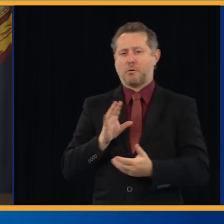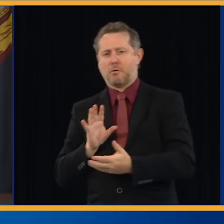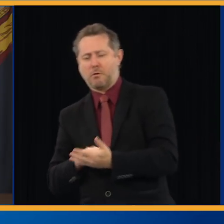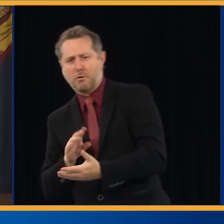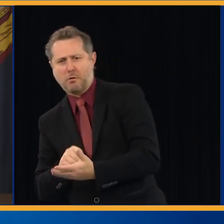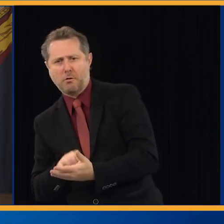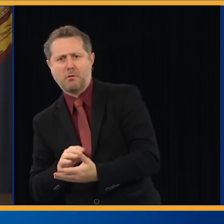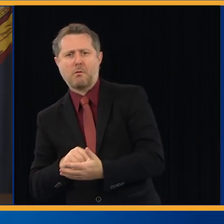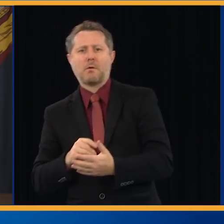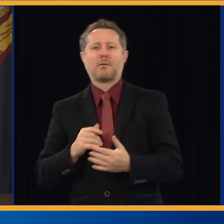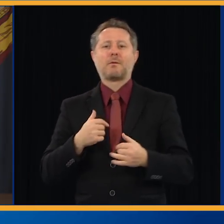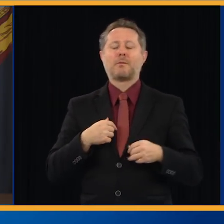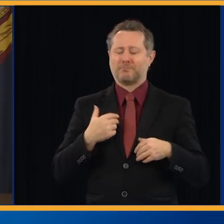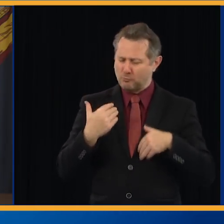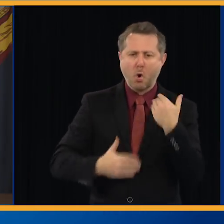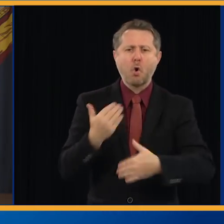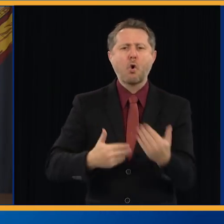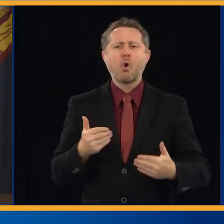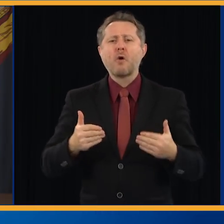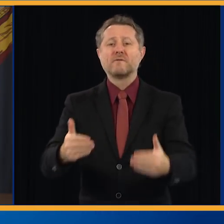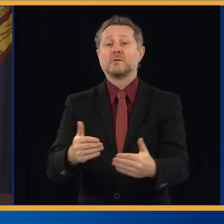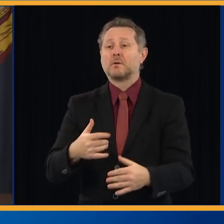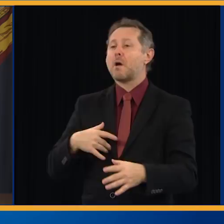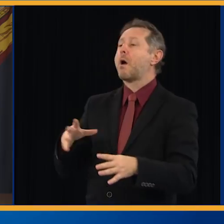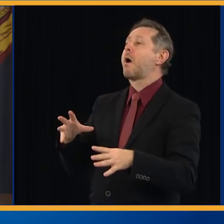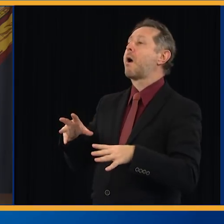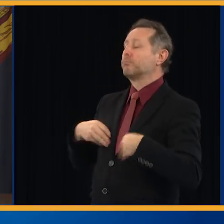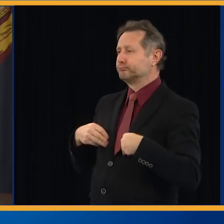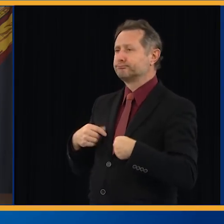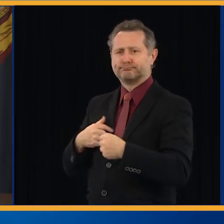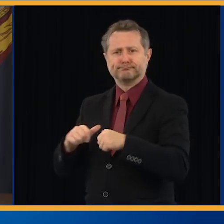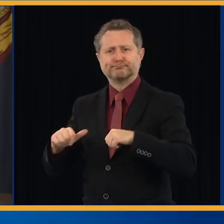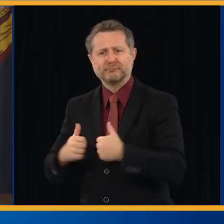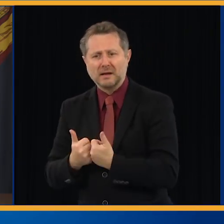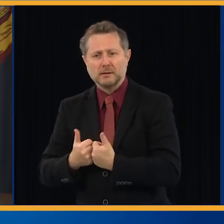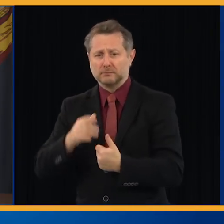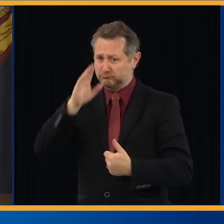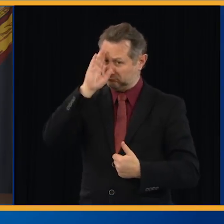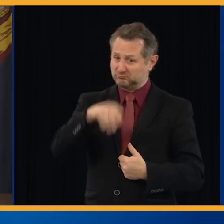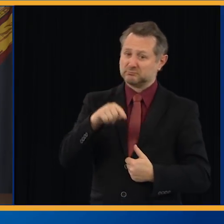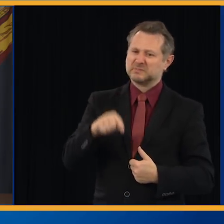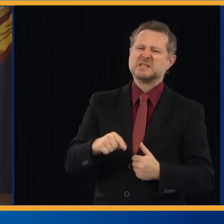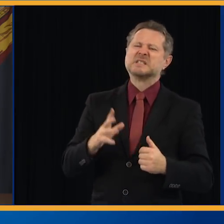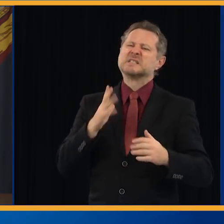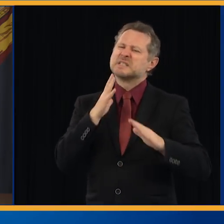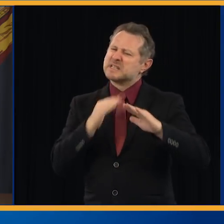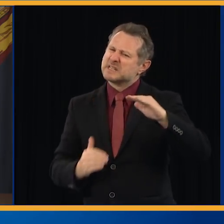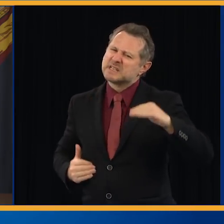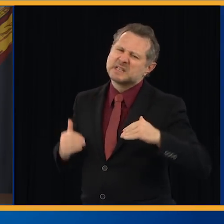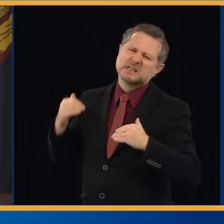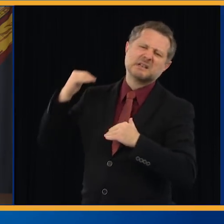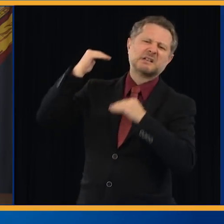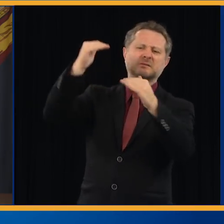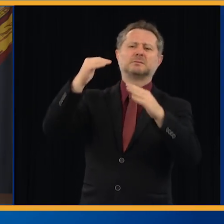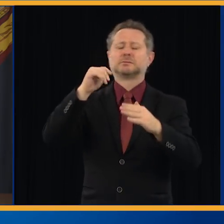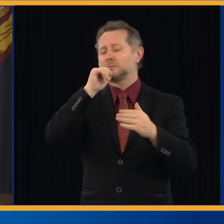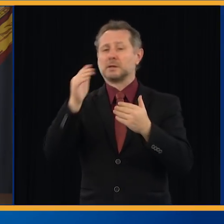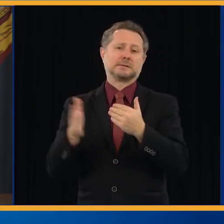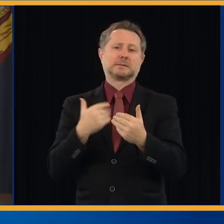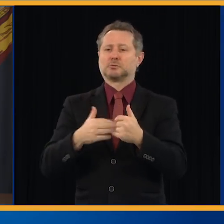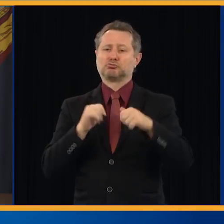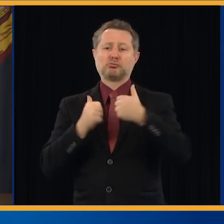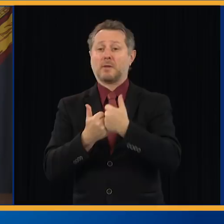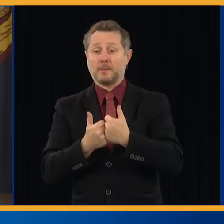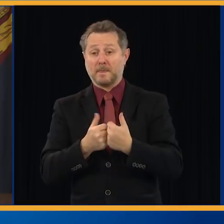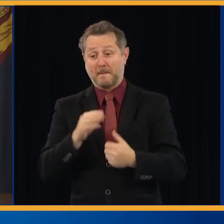challenge. And this is a daunting challenge. And the mayor is stepping into it with